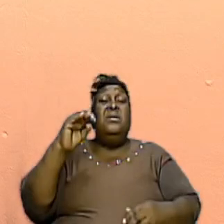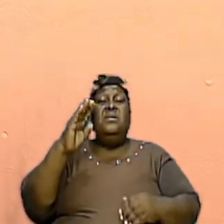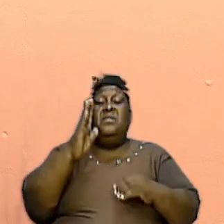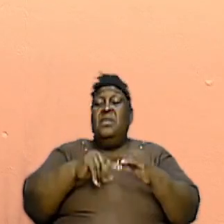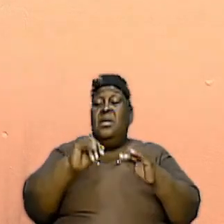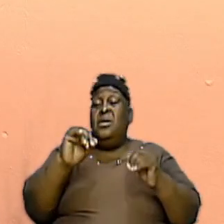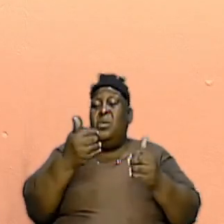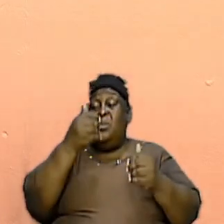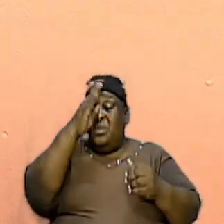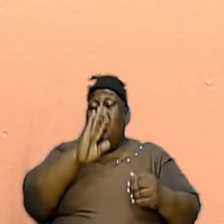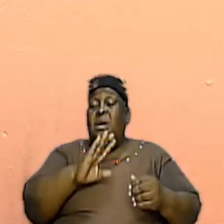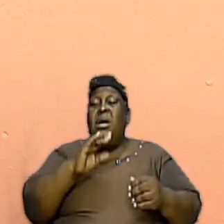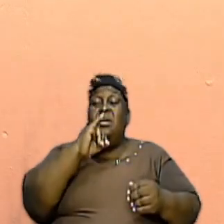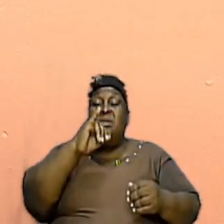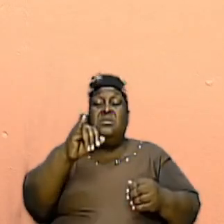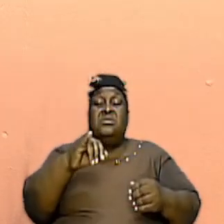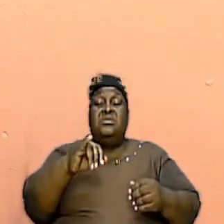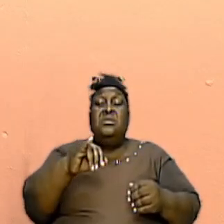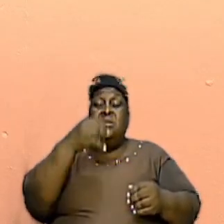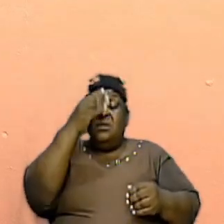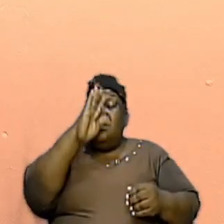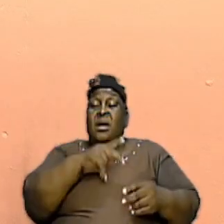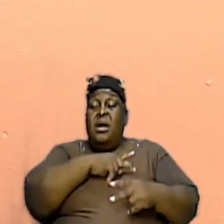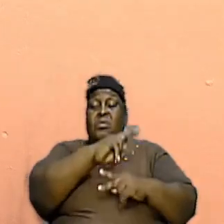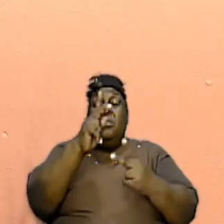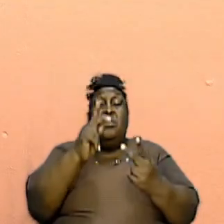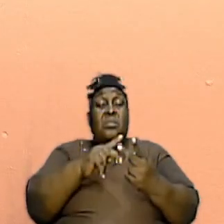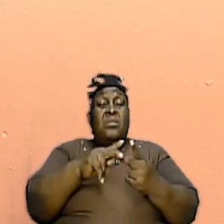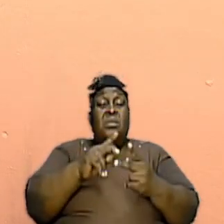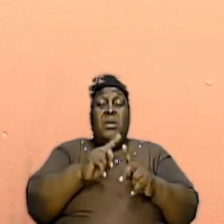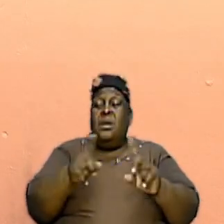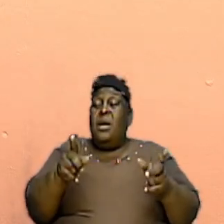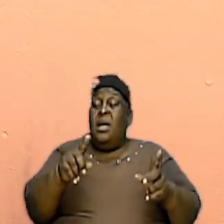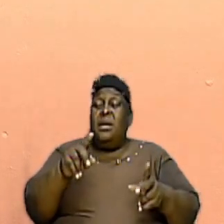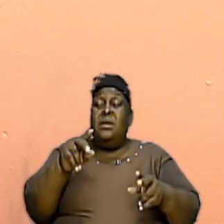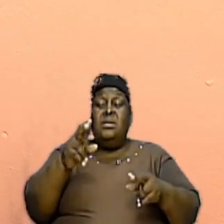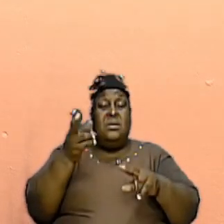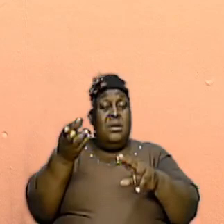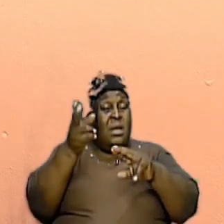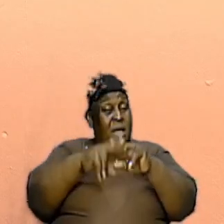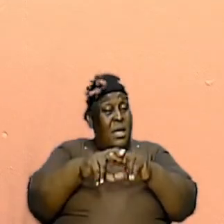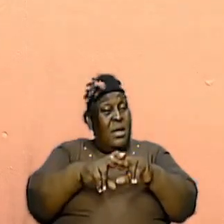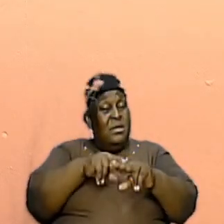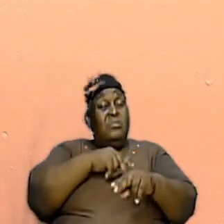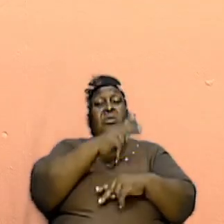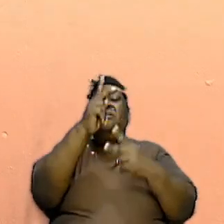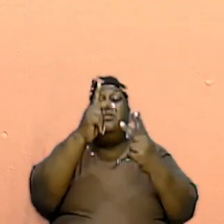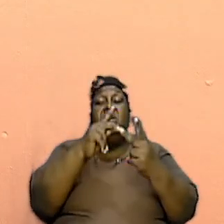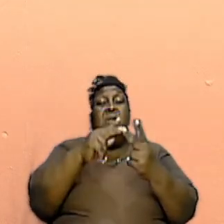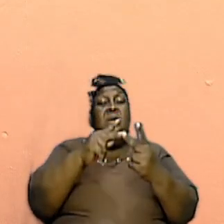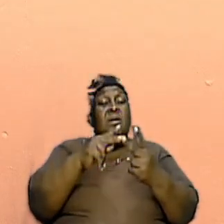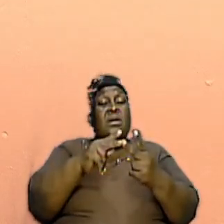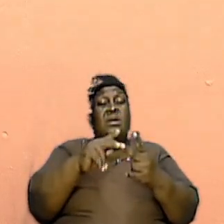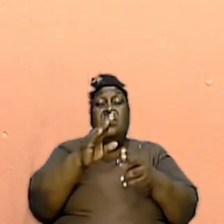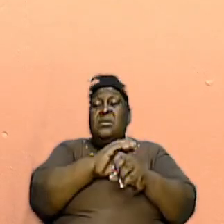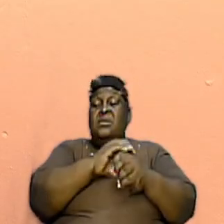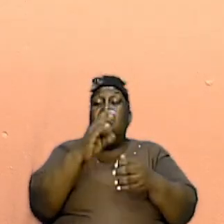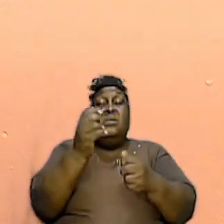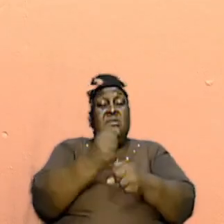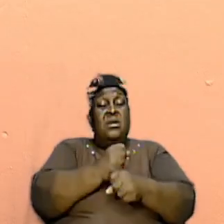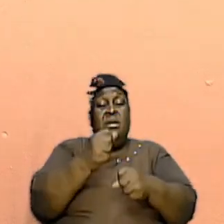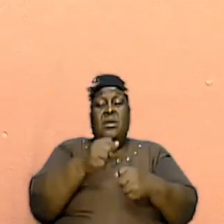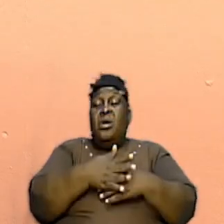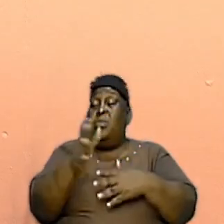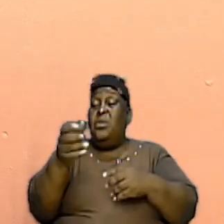He is perfect. And you cannot add to perfection. You cannot take away from God because, as I said, He is